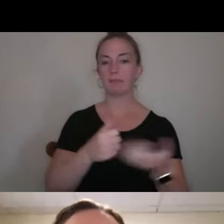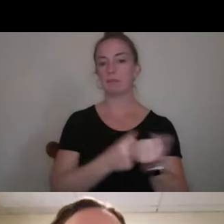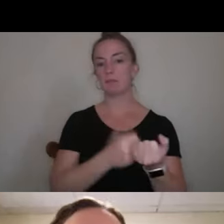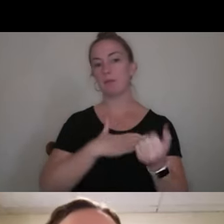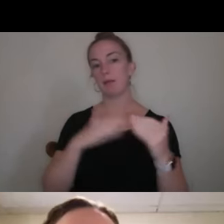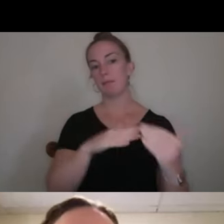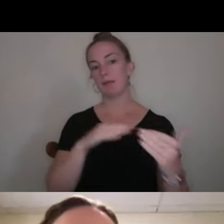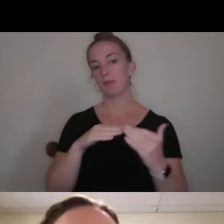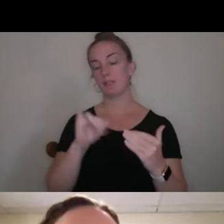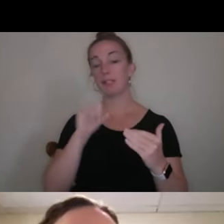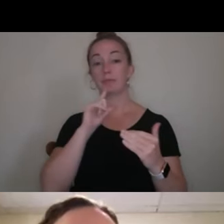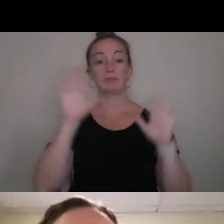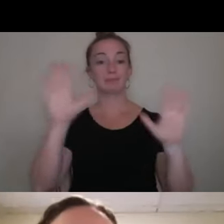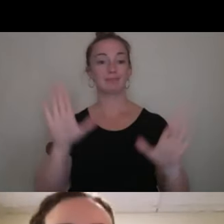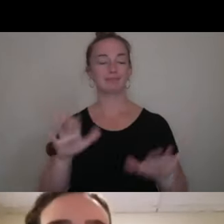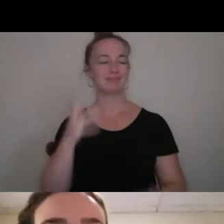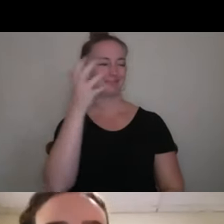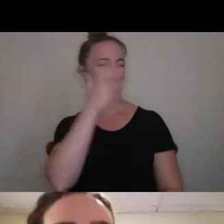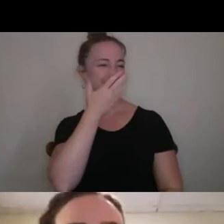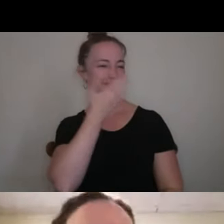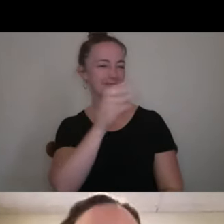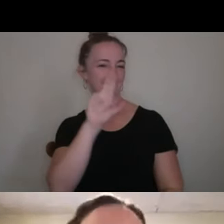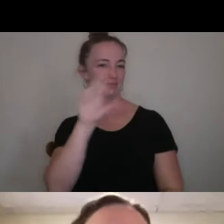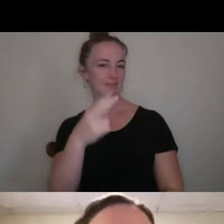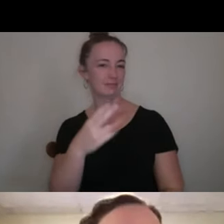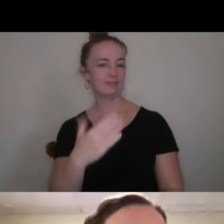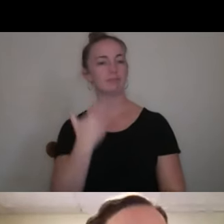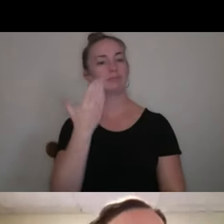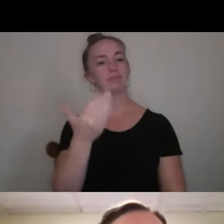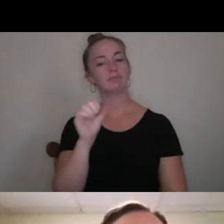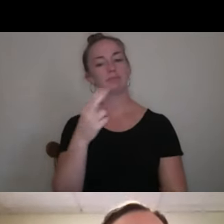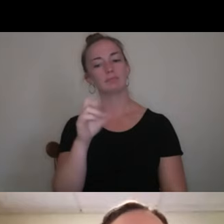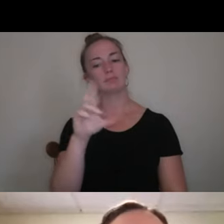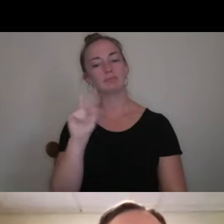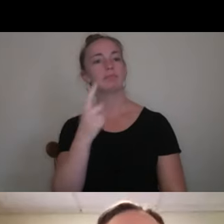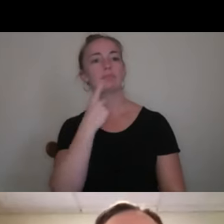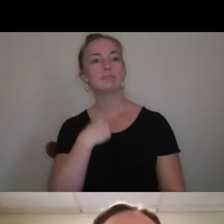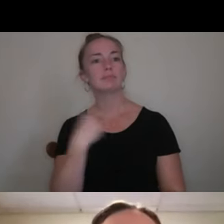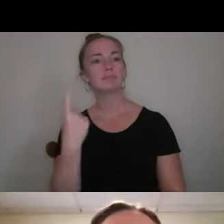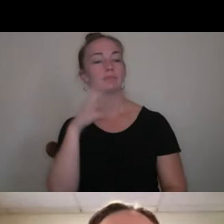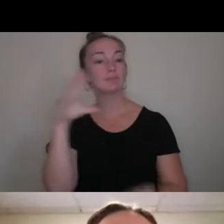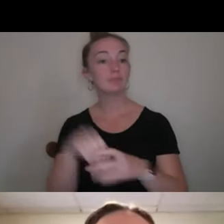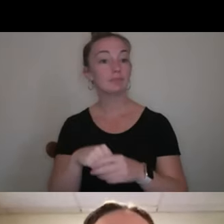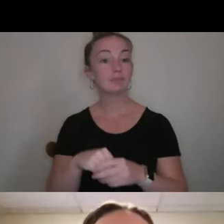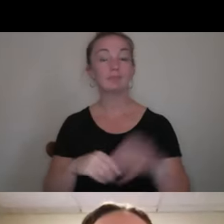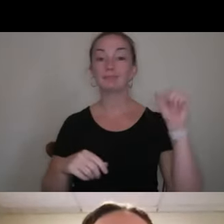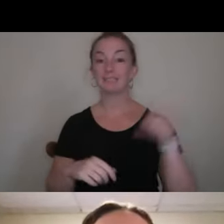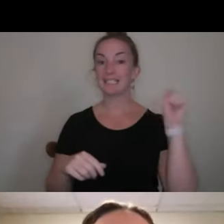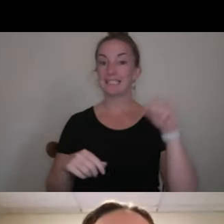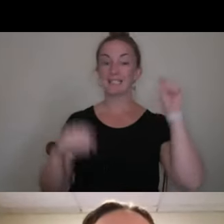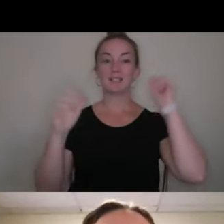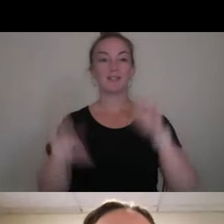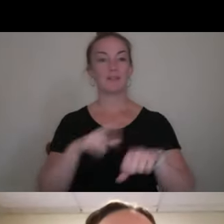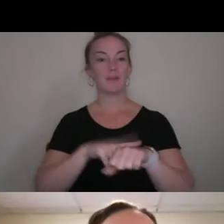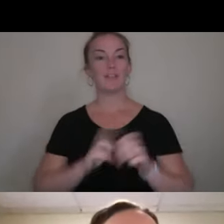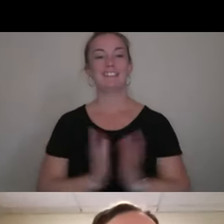So that's been really great. Awesome. Thanks, Sarah. Sharon, you want to tell us about something that you're involved in? Yes, yes, yes, yes, of course.